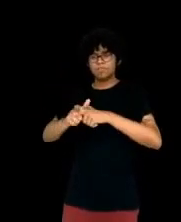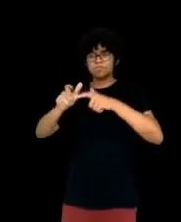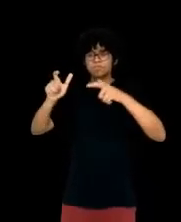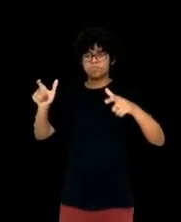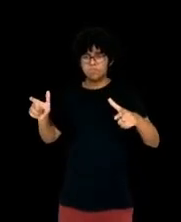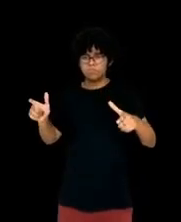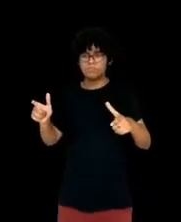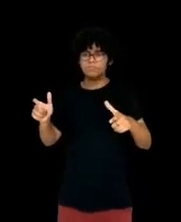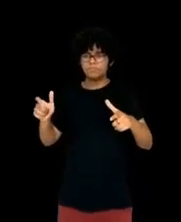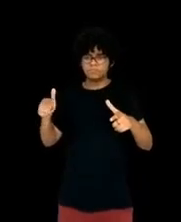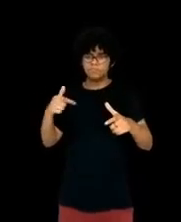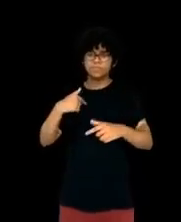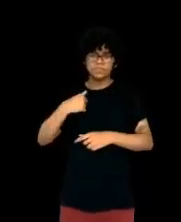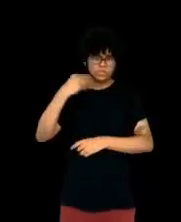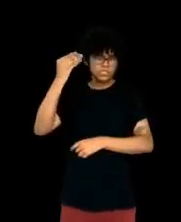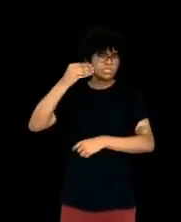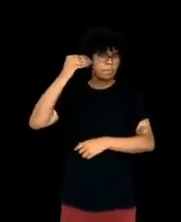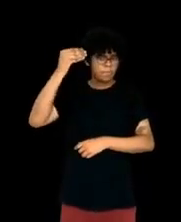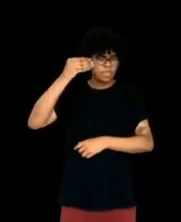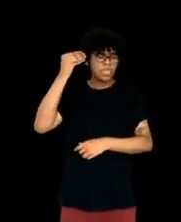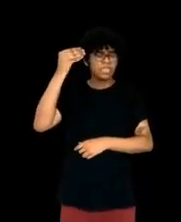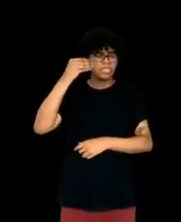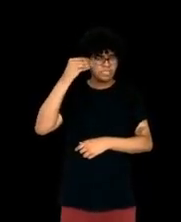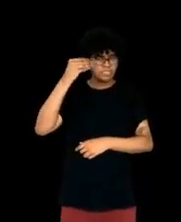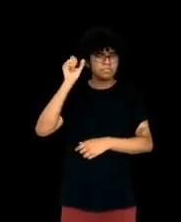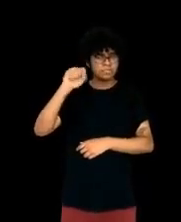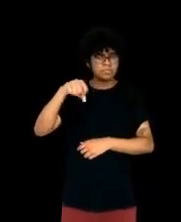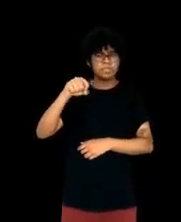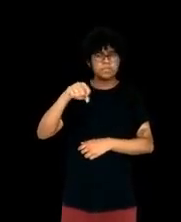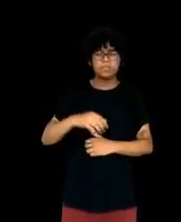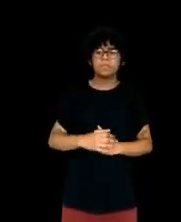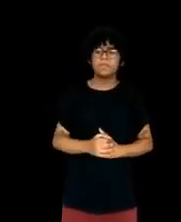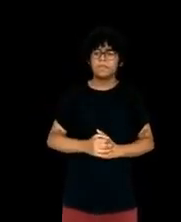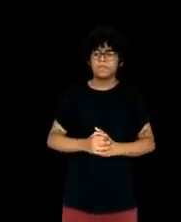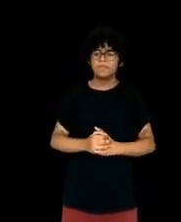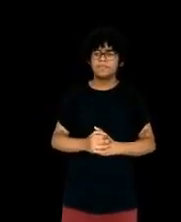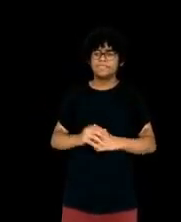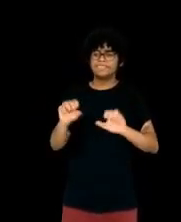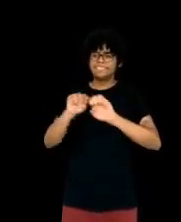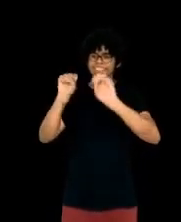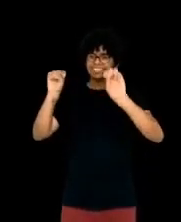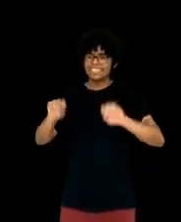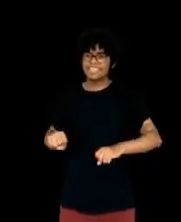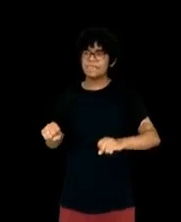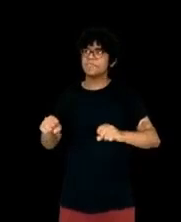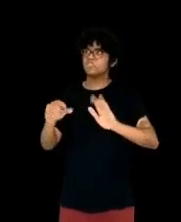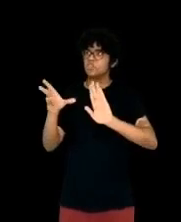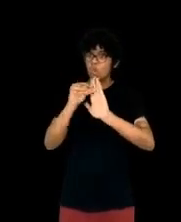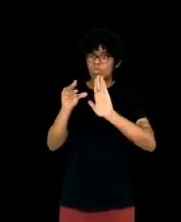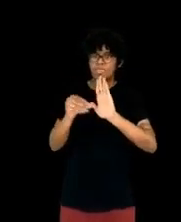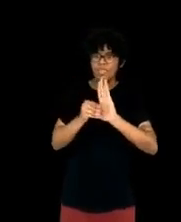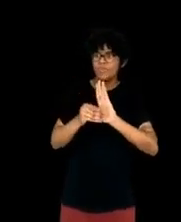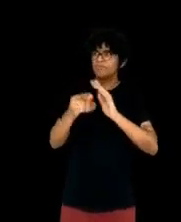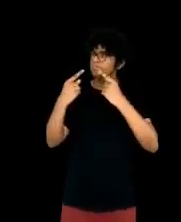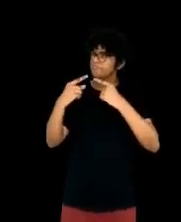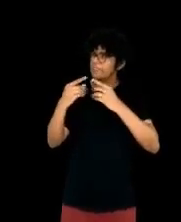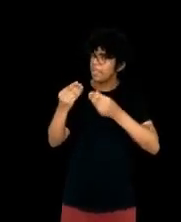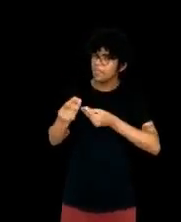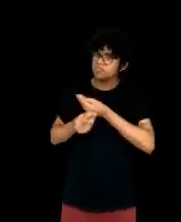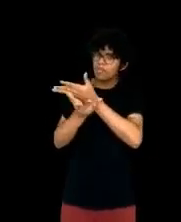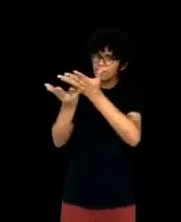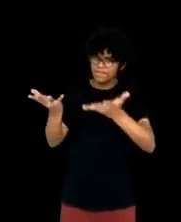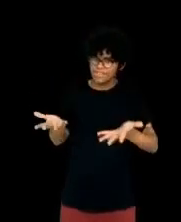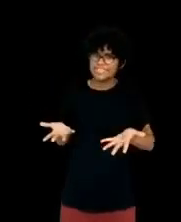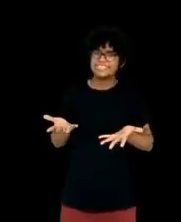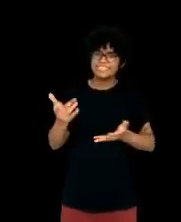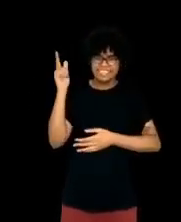network. And successful content recommendation systems at that time were still more